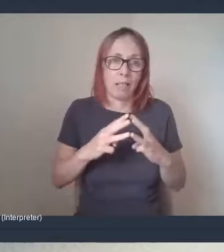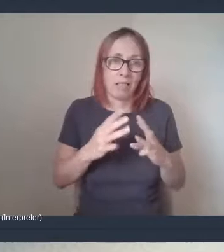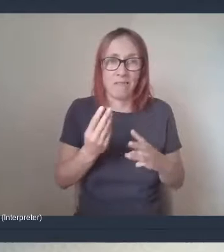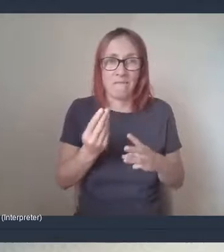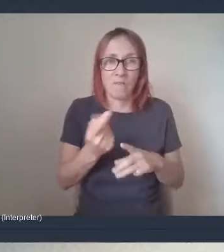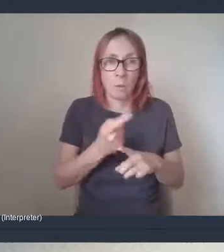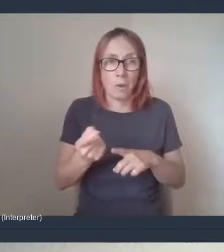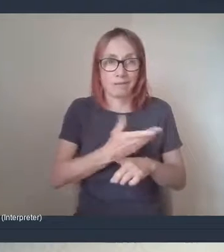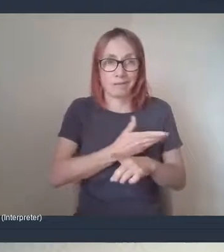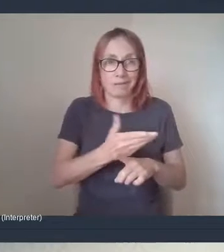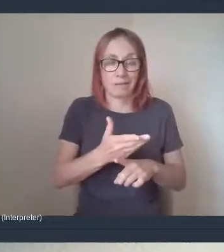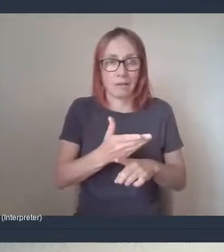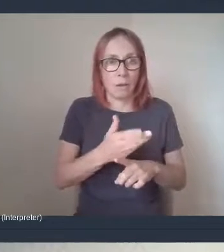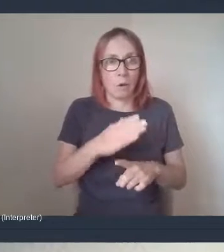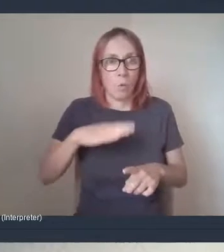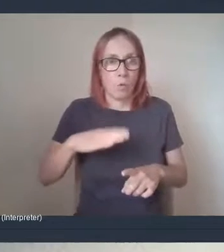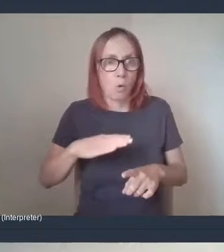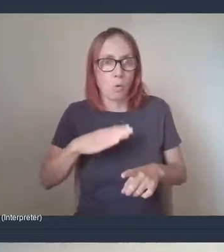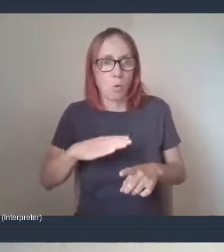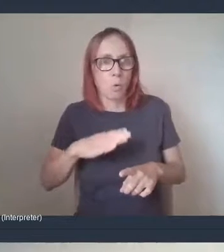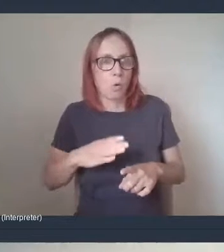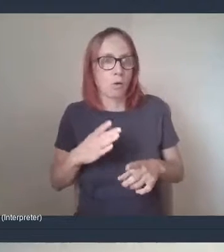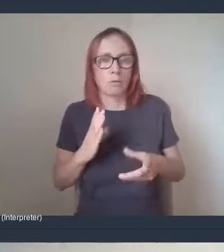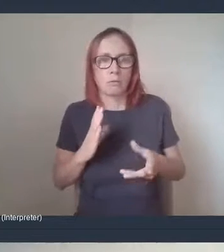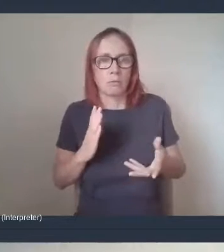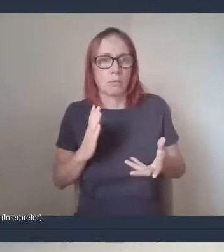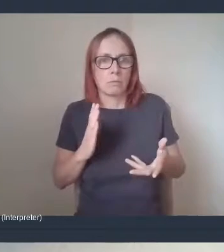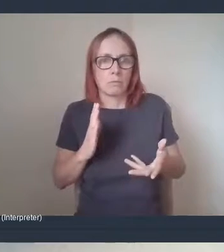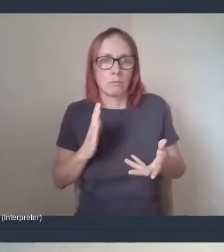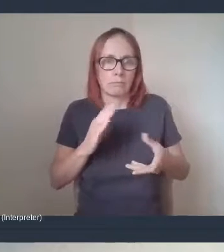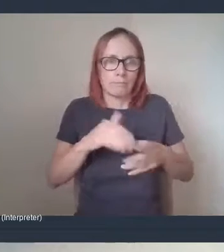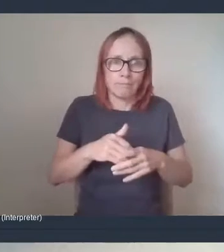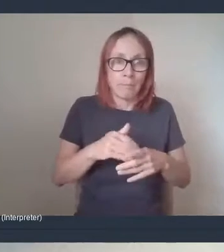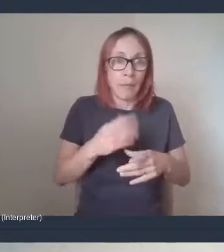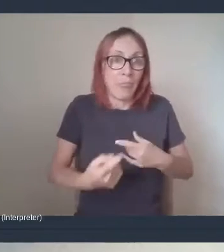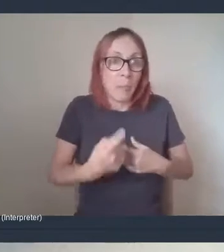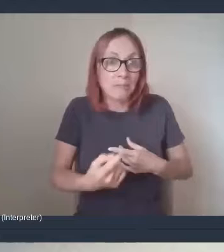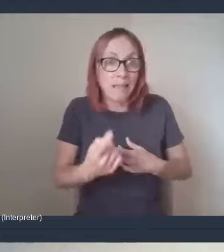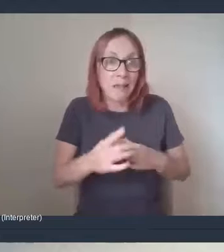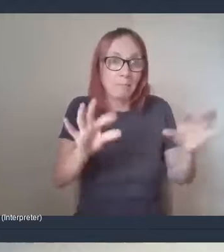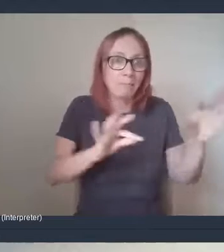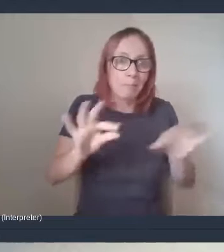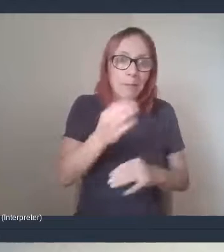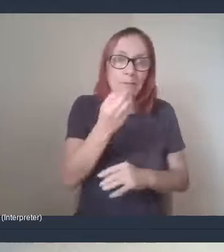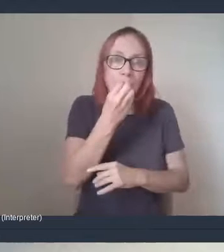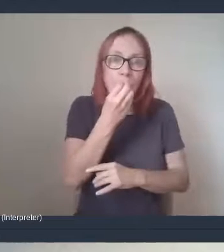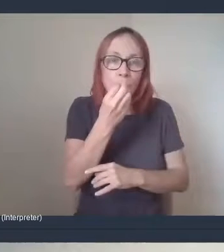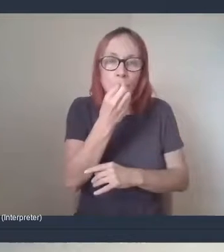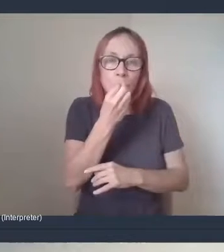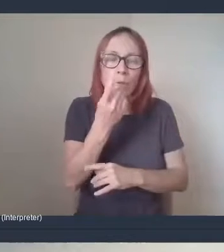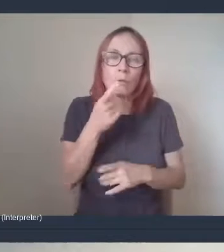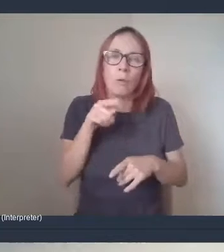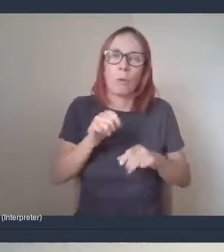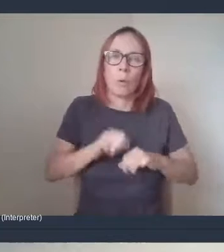wanting to come in and actually kind of select the food themselves. So we're just waiting for that to happen.